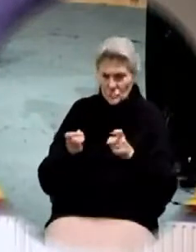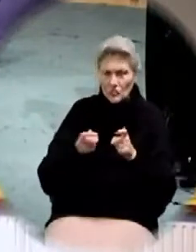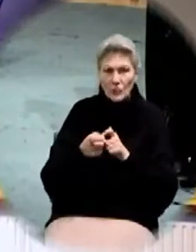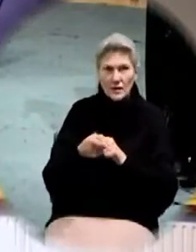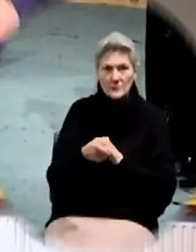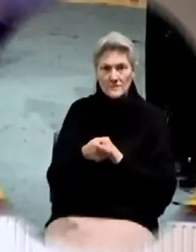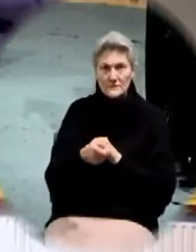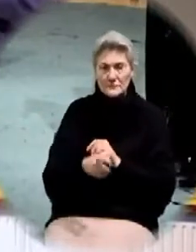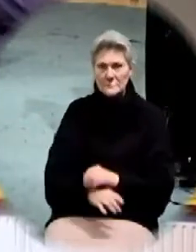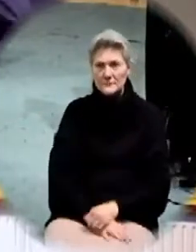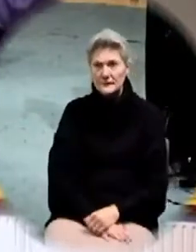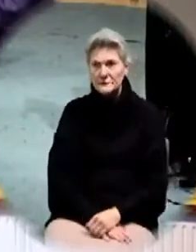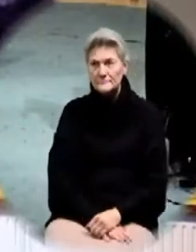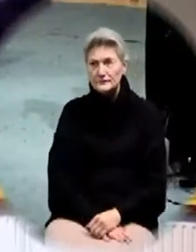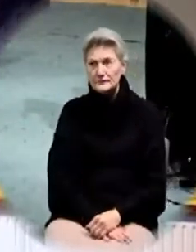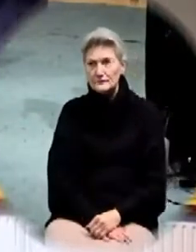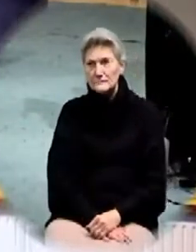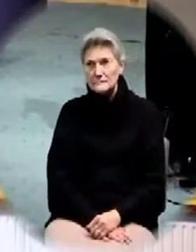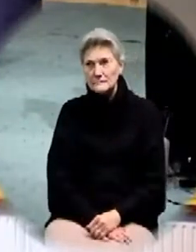you know what